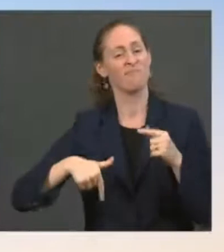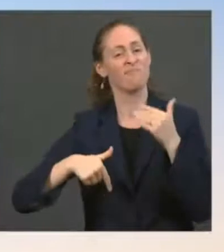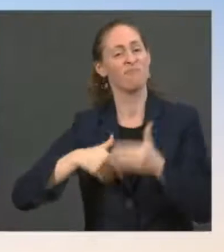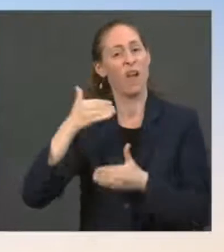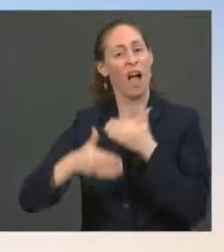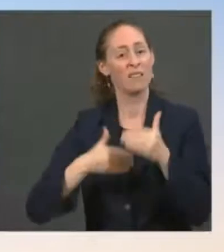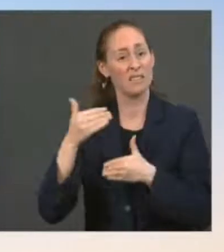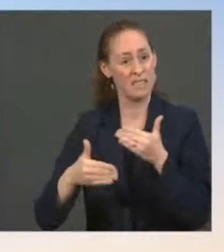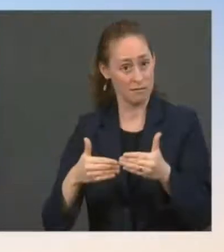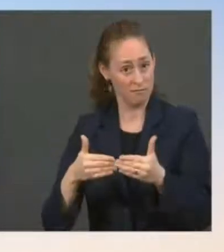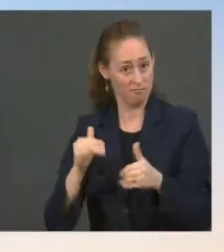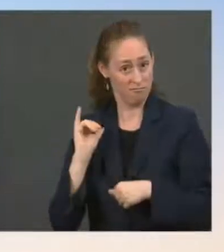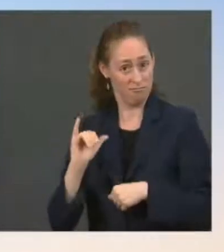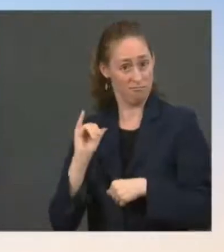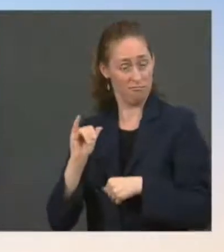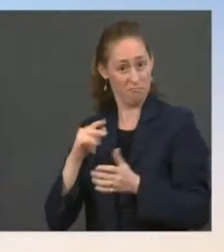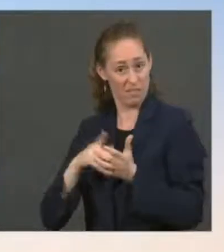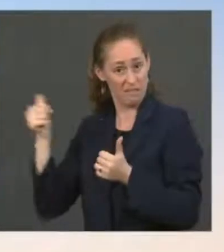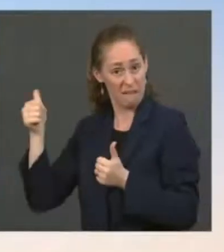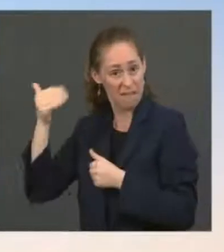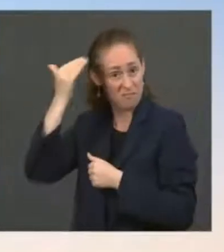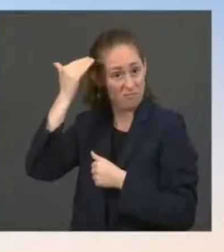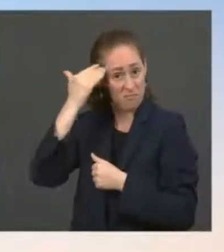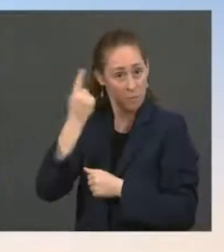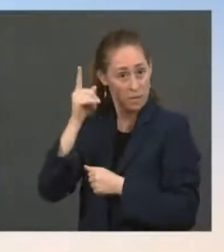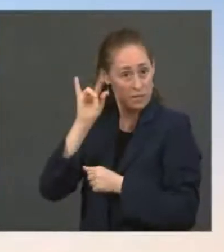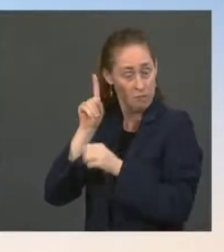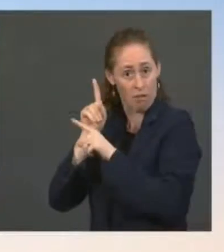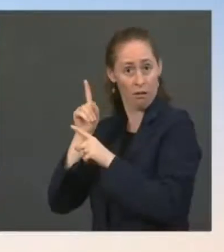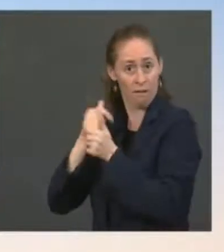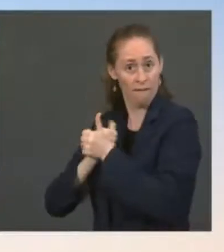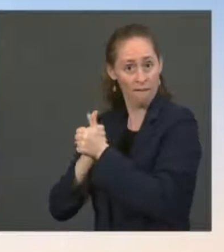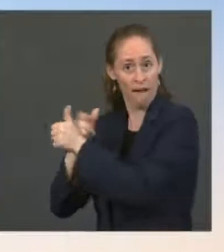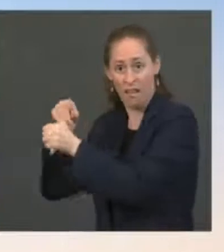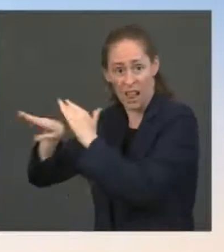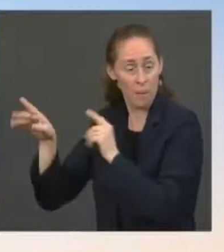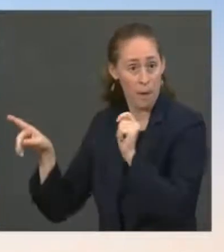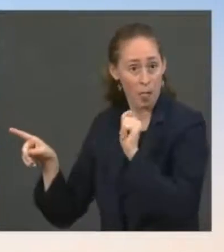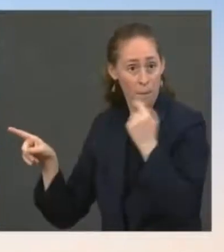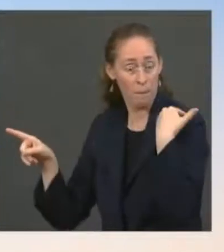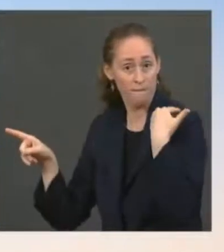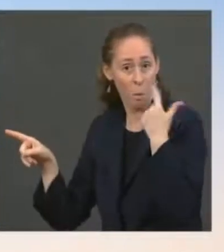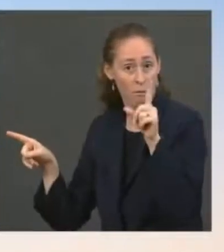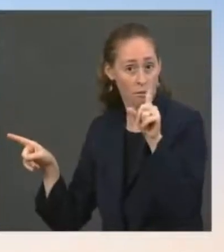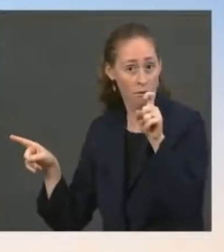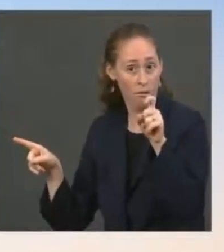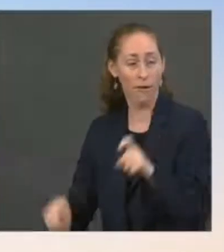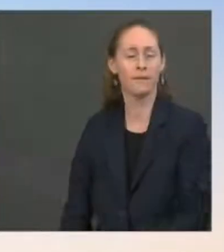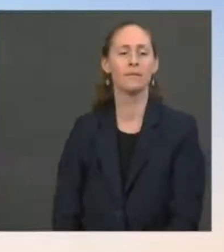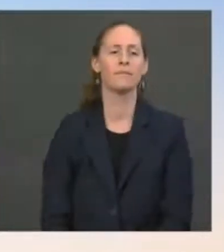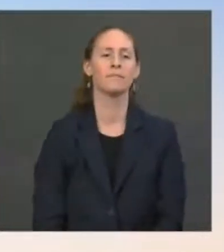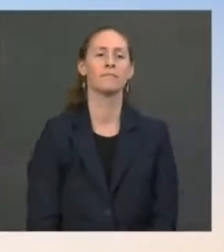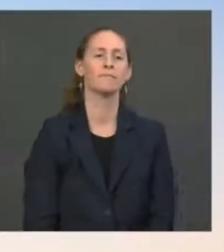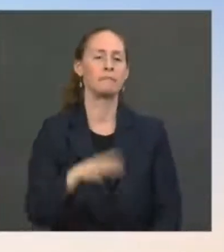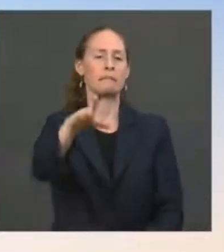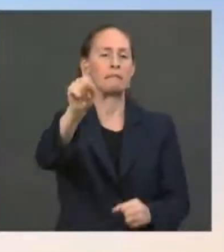process. Has he ever been chased into a restroom by optimists? Well, let me be clear here, because I think the context of what happened here